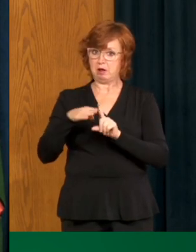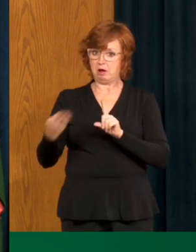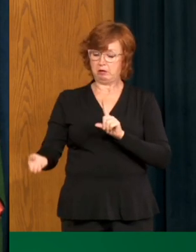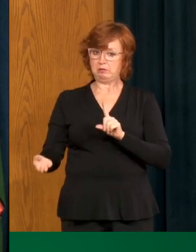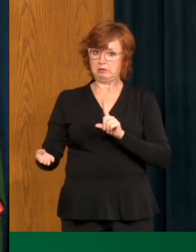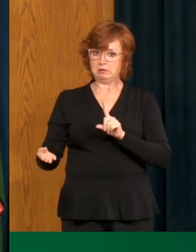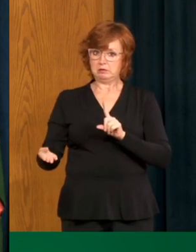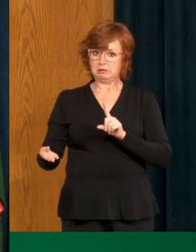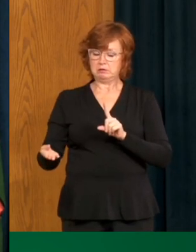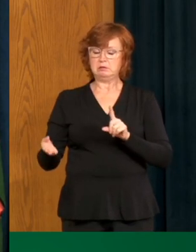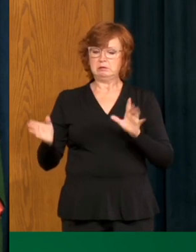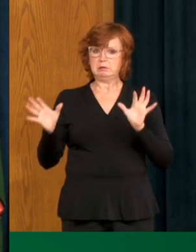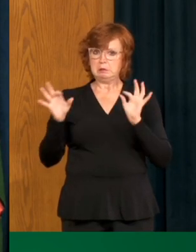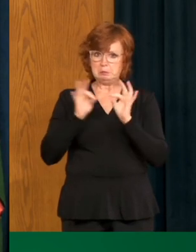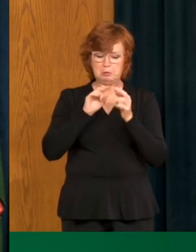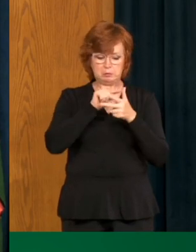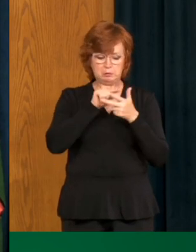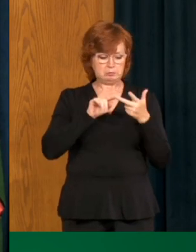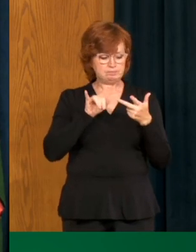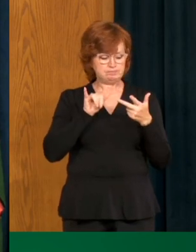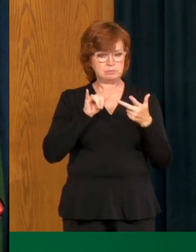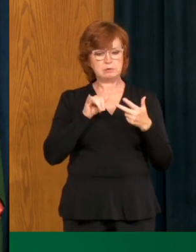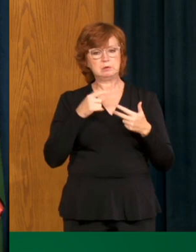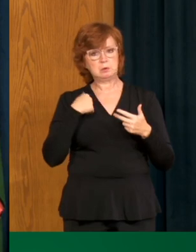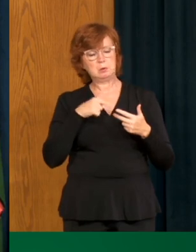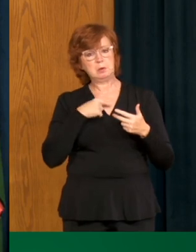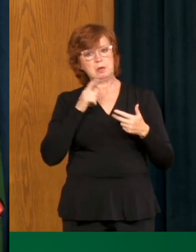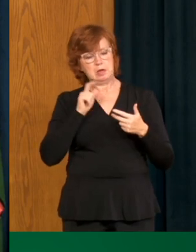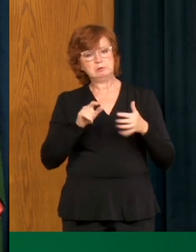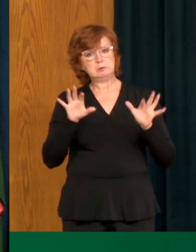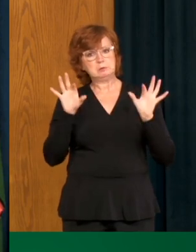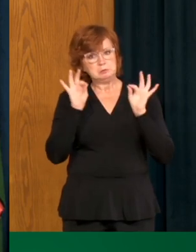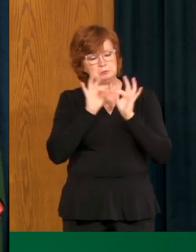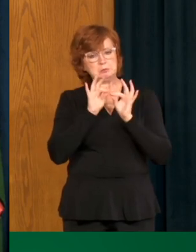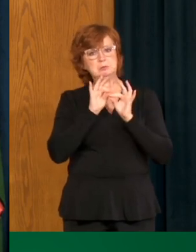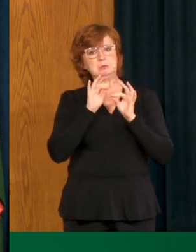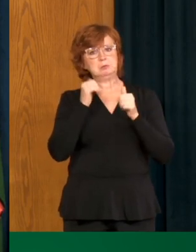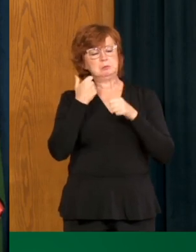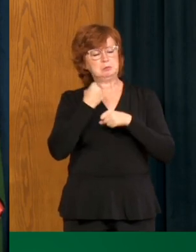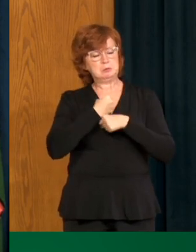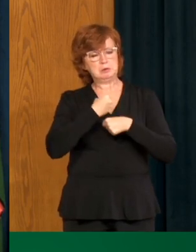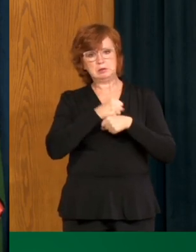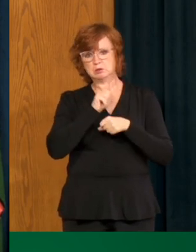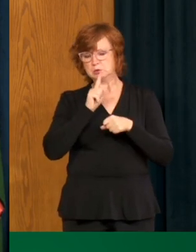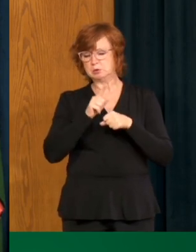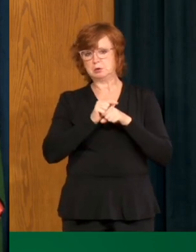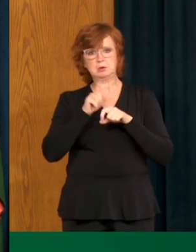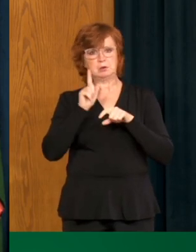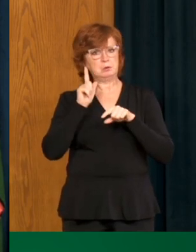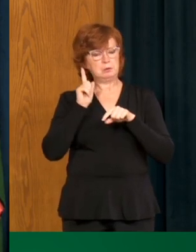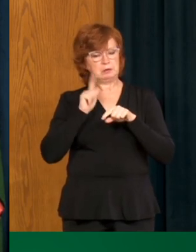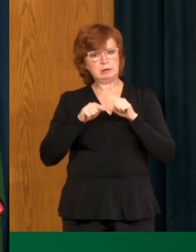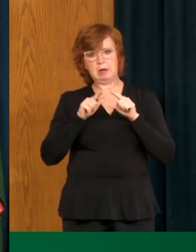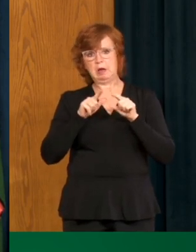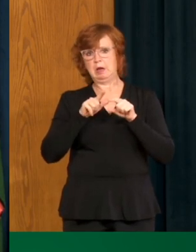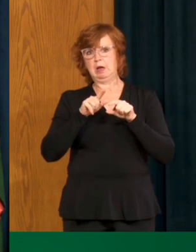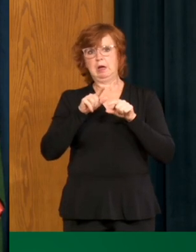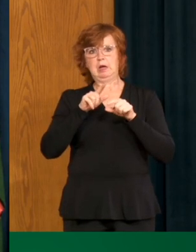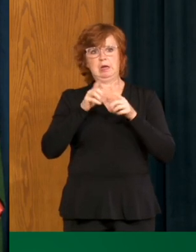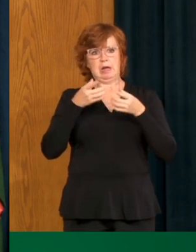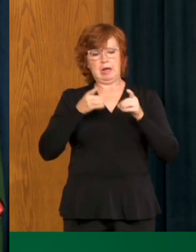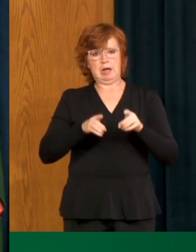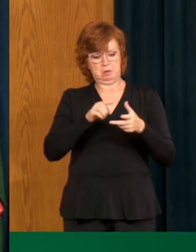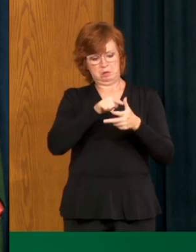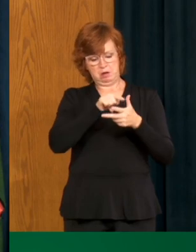full resources of the government of Saskatchewan to ensure that that will not happen. But it only works with everyone's